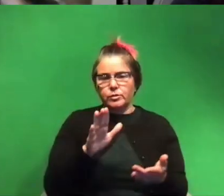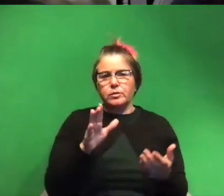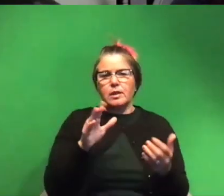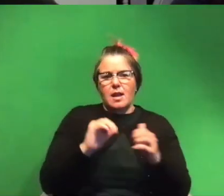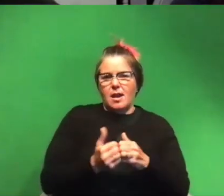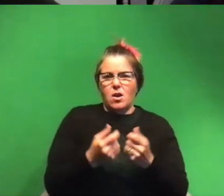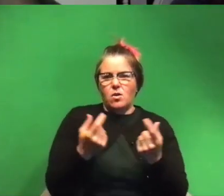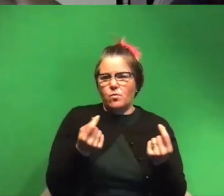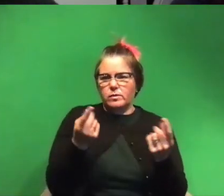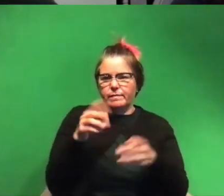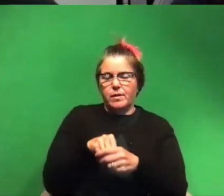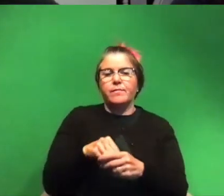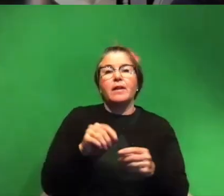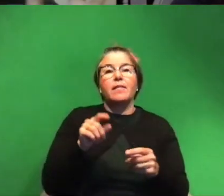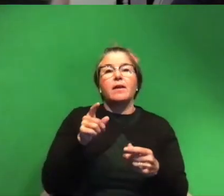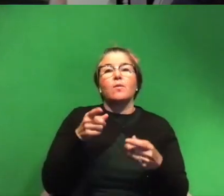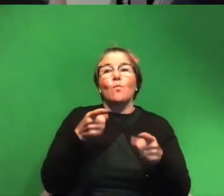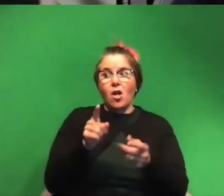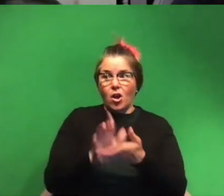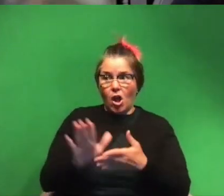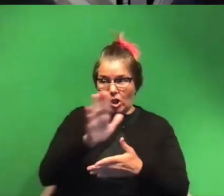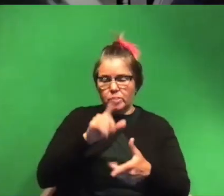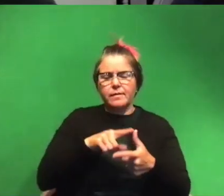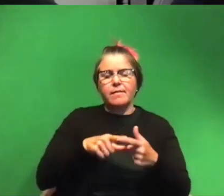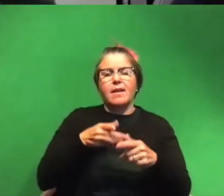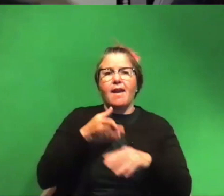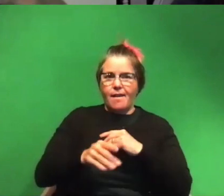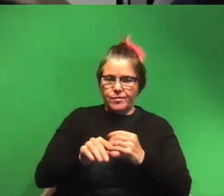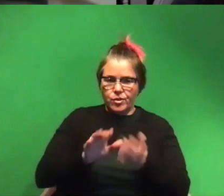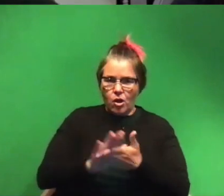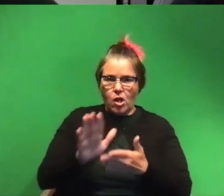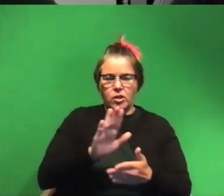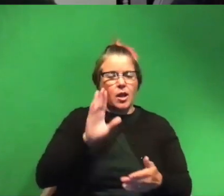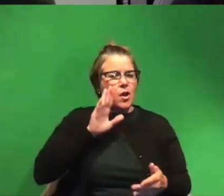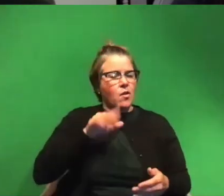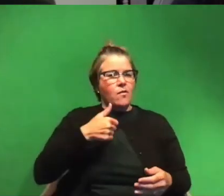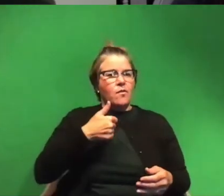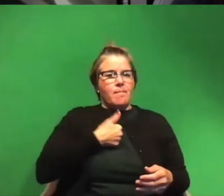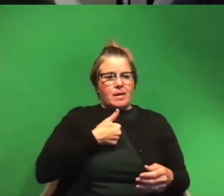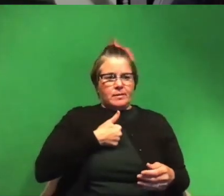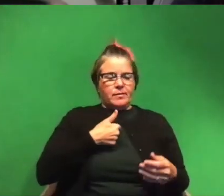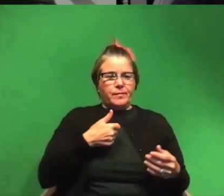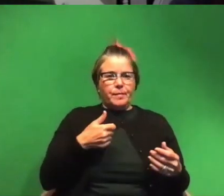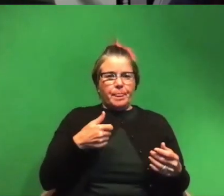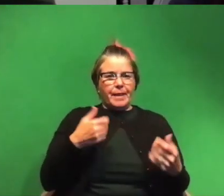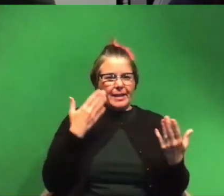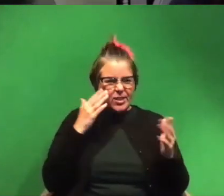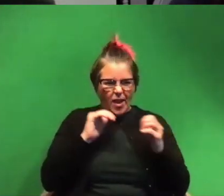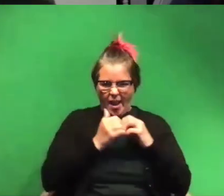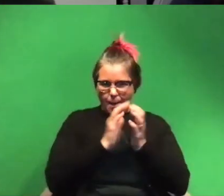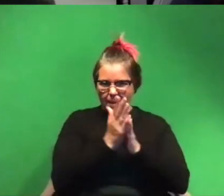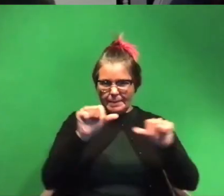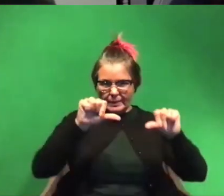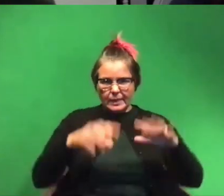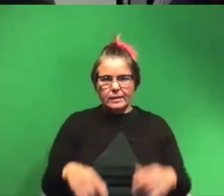there and then while you're in college and then afterwards because i know for a time i didn't actually know how to become a scientist i said